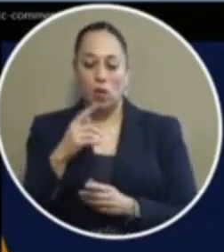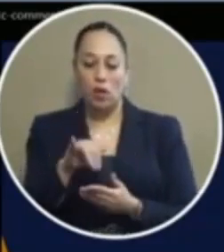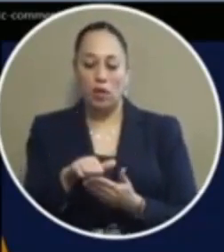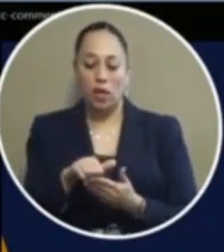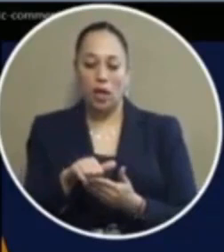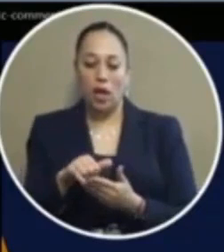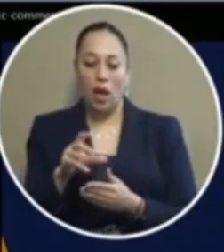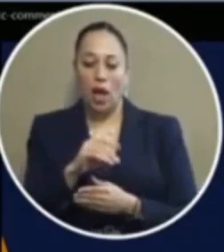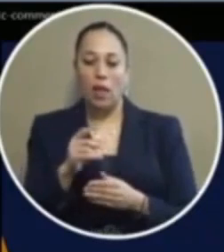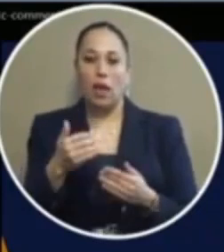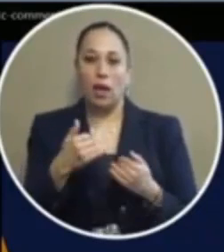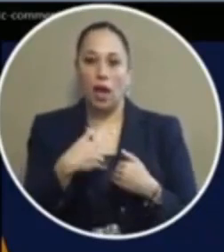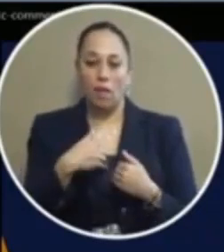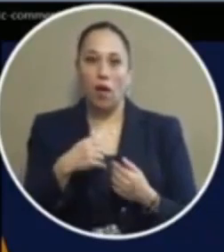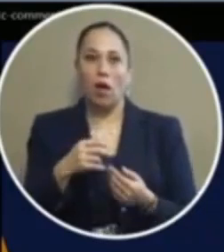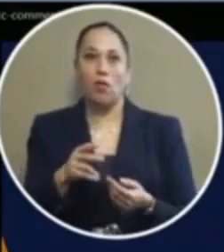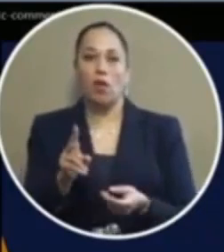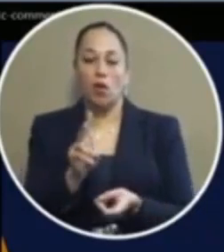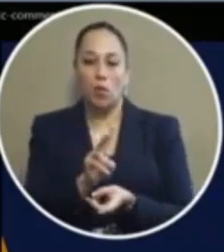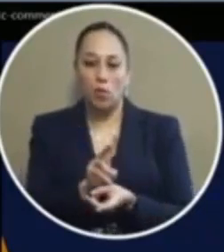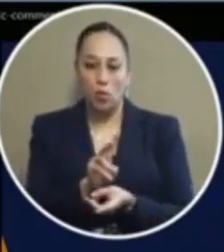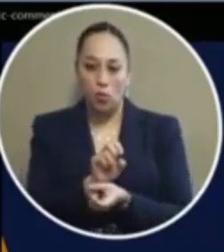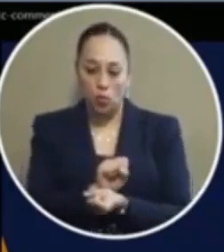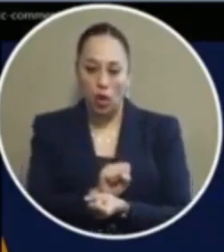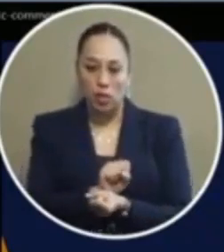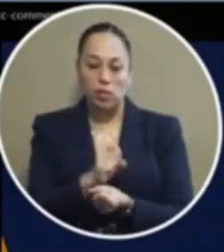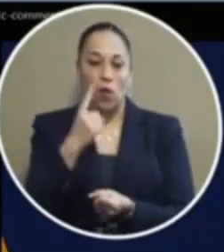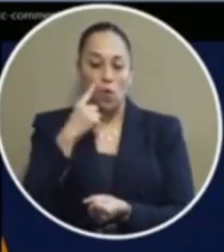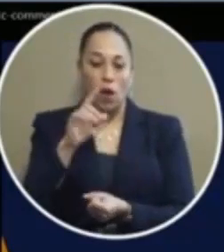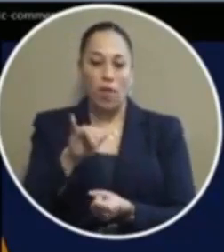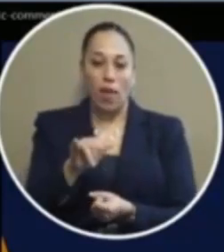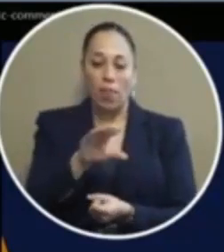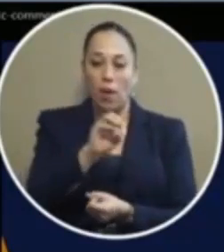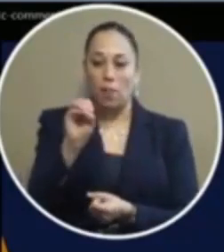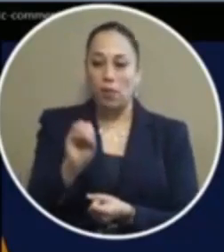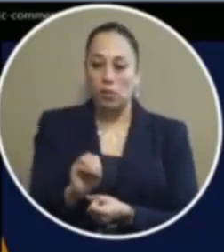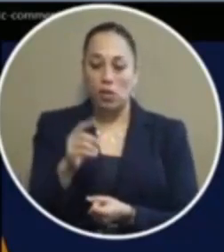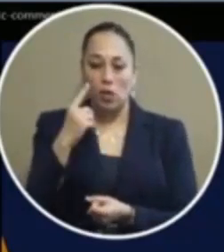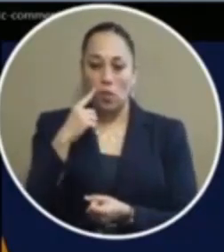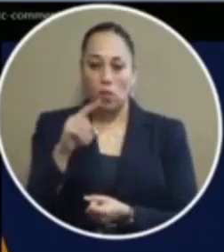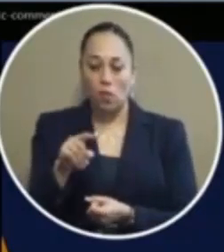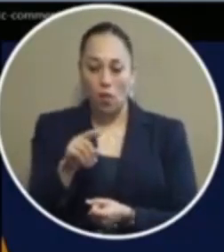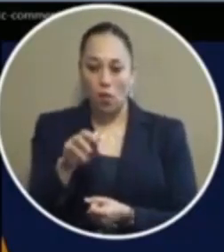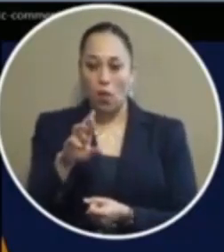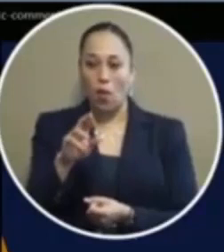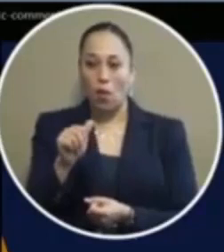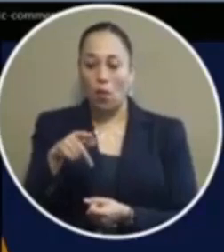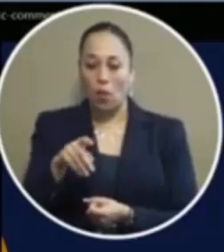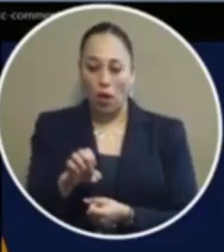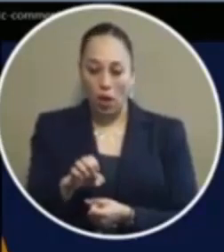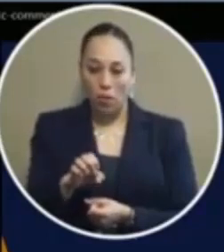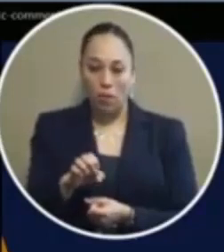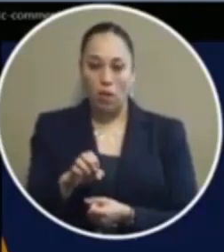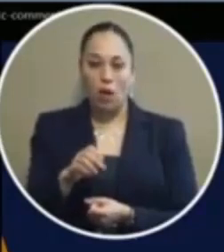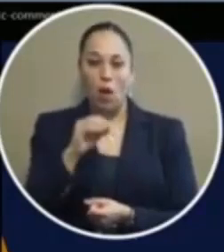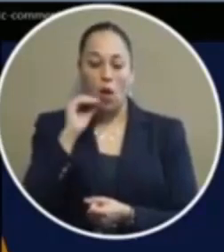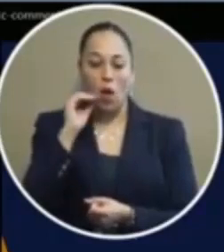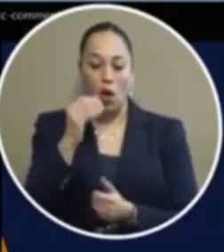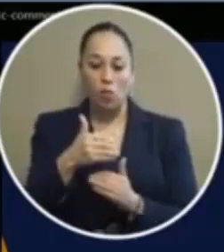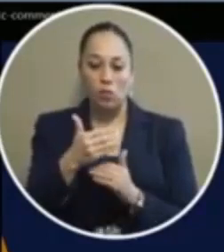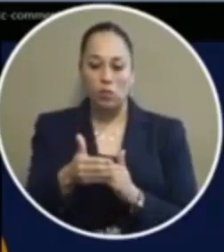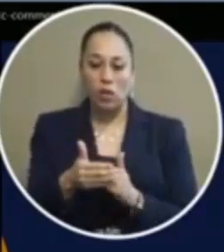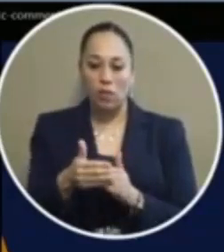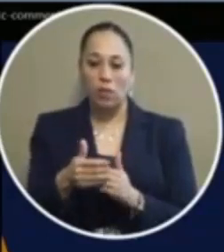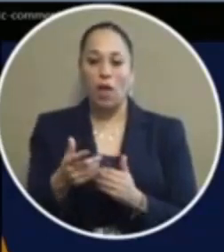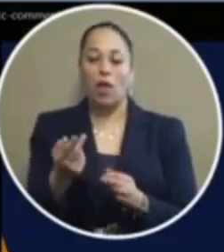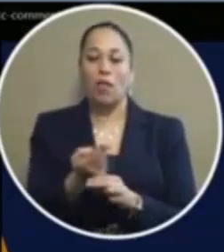and there is an arrest rate percentage of 35 for burglary rape auto theft home theft domestic